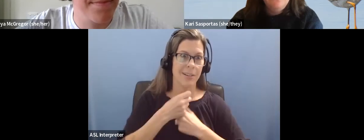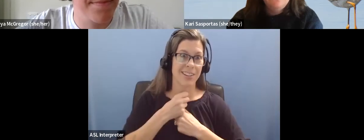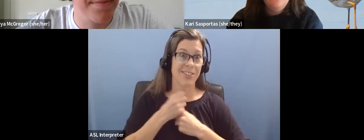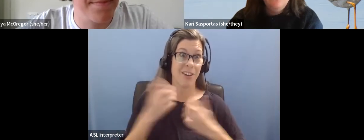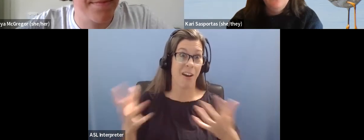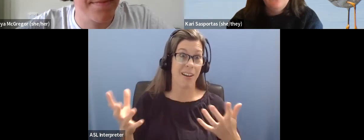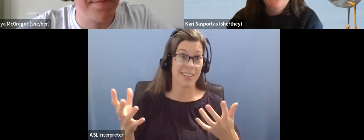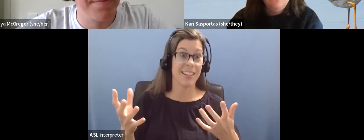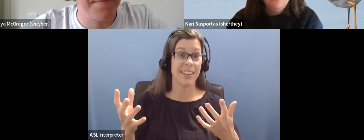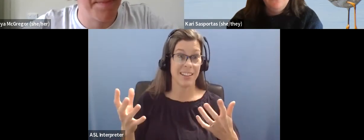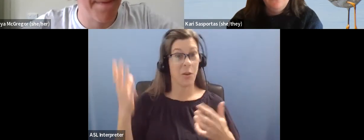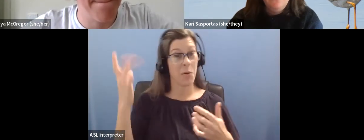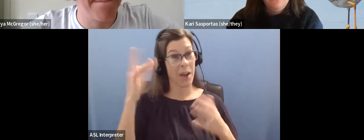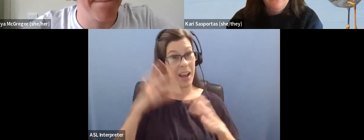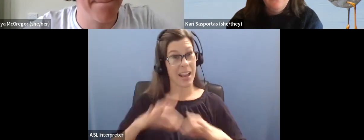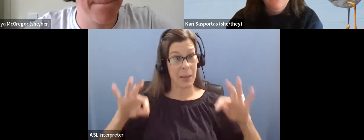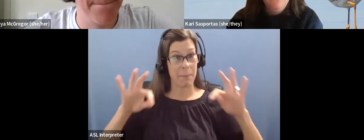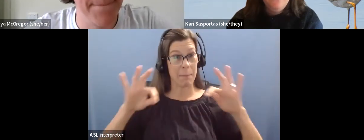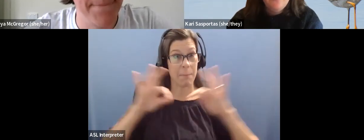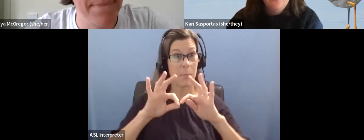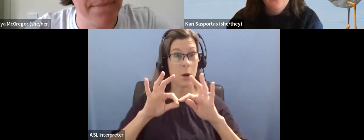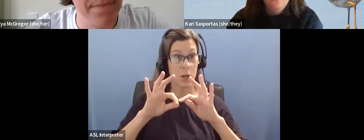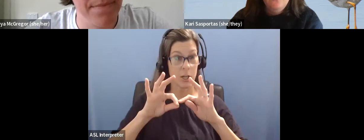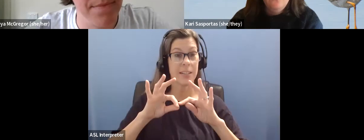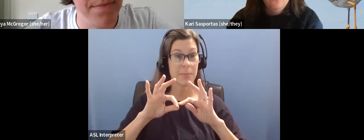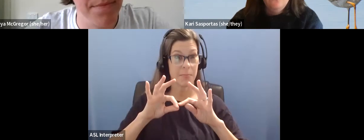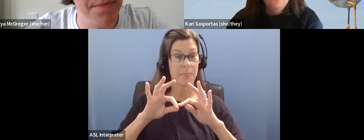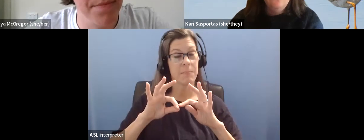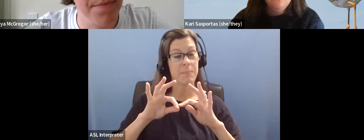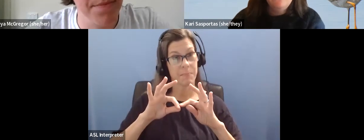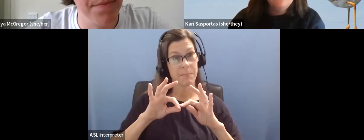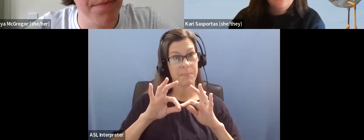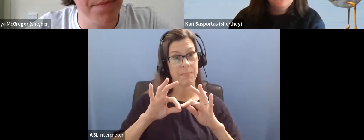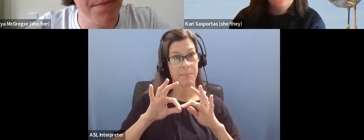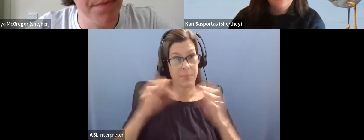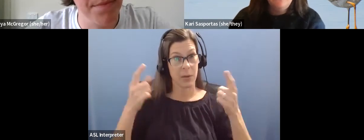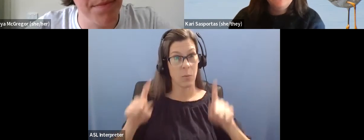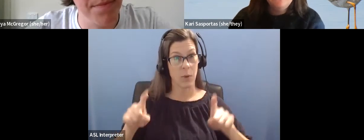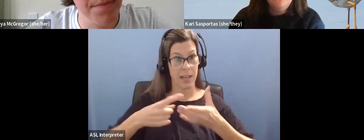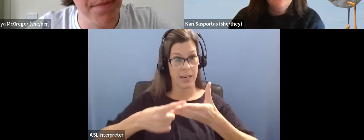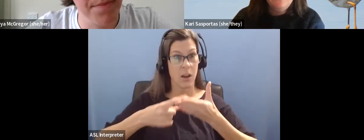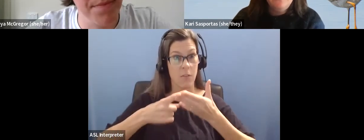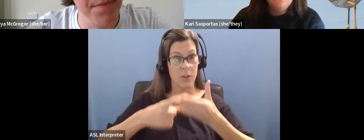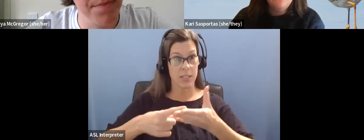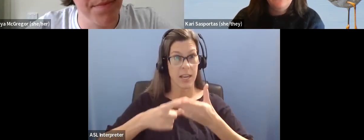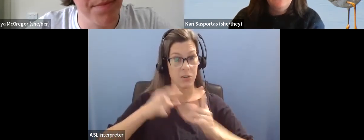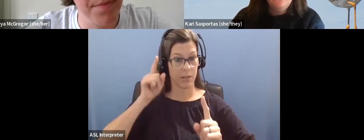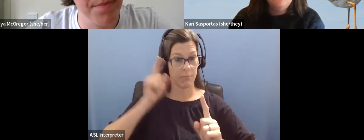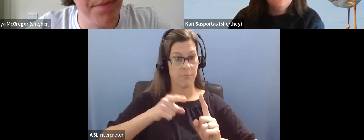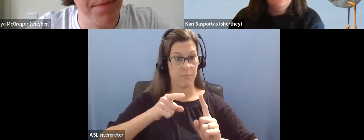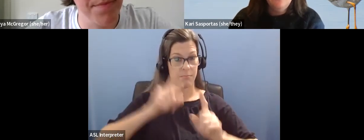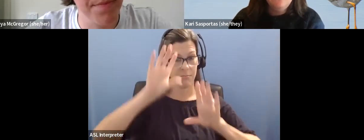is why I think it's important that, um, when the conversation is about autism, that we center